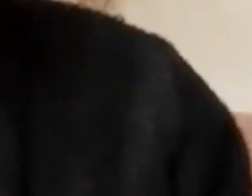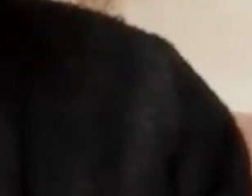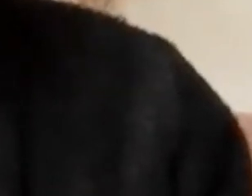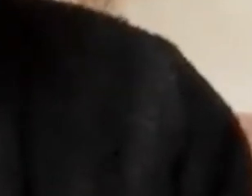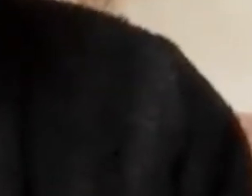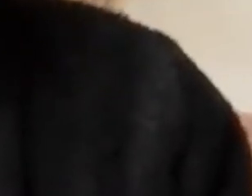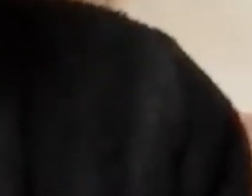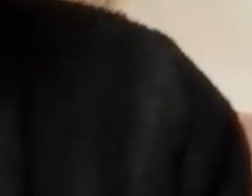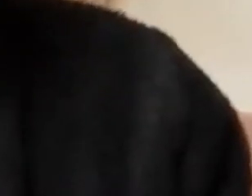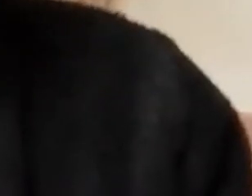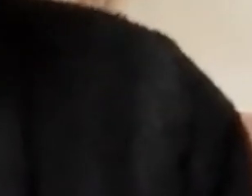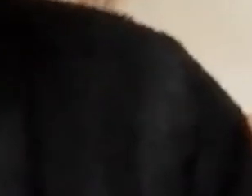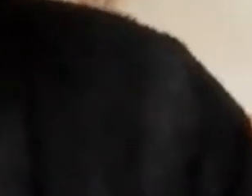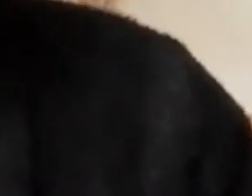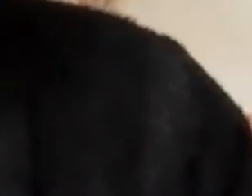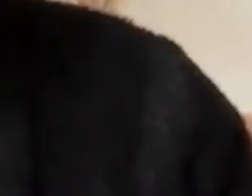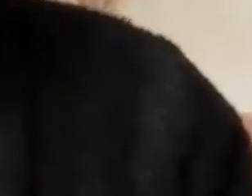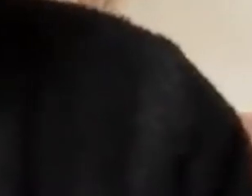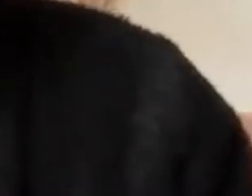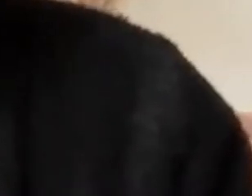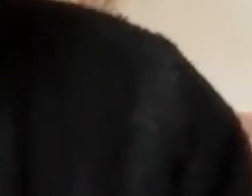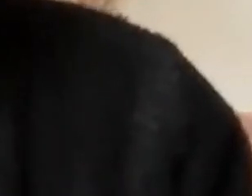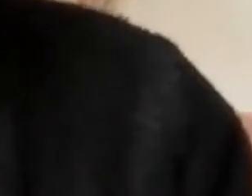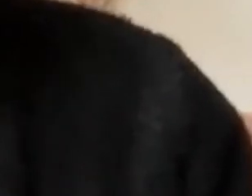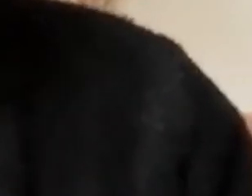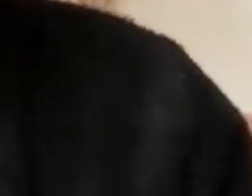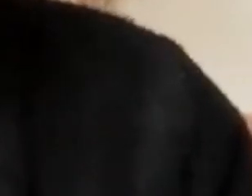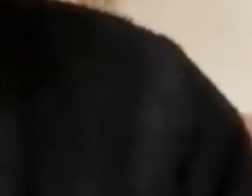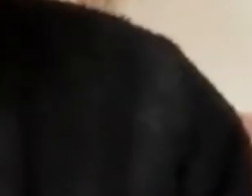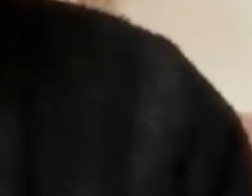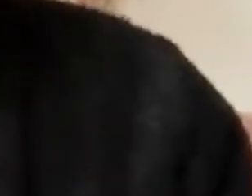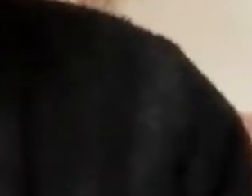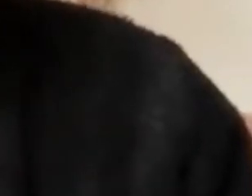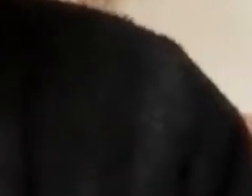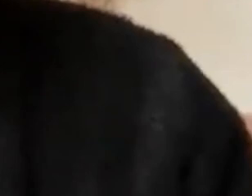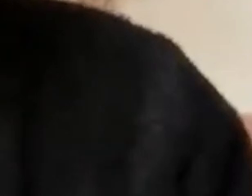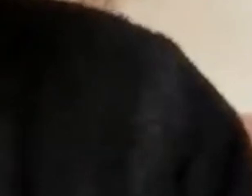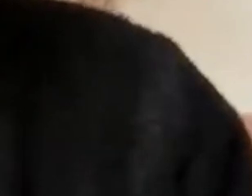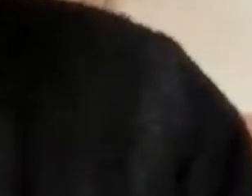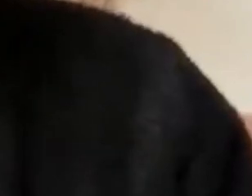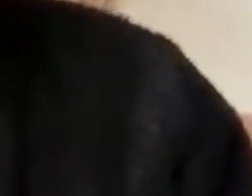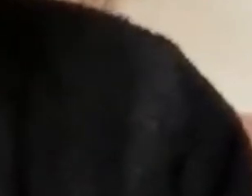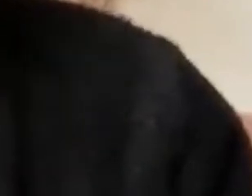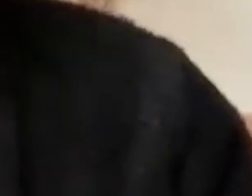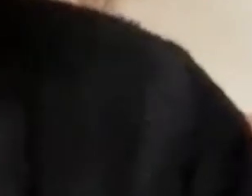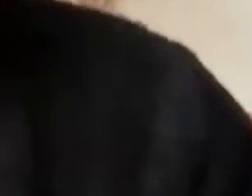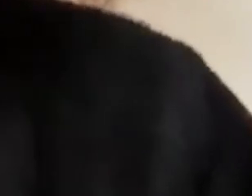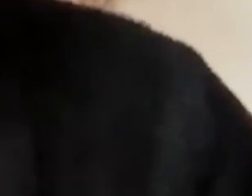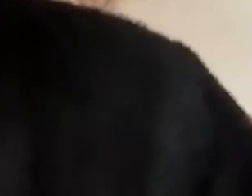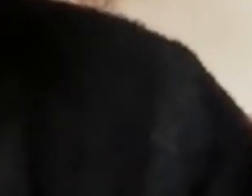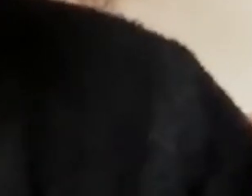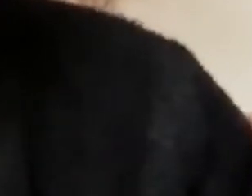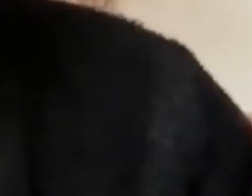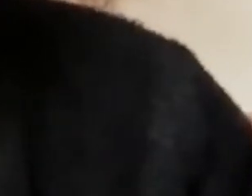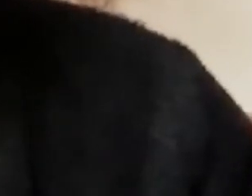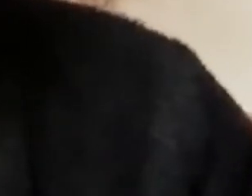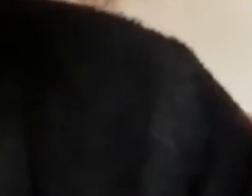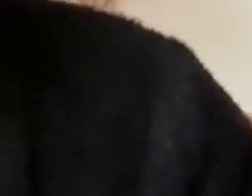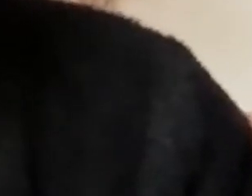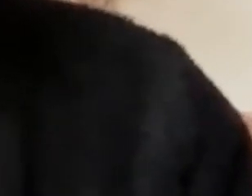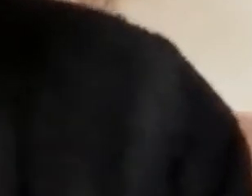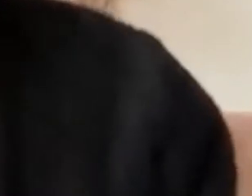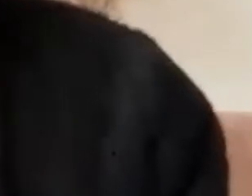forward with future events. We are not going anywhere. Our commitment is long term and we really do